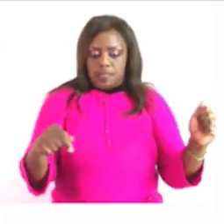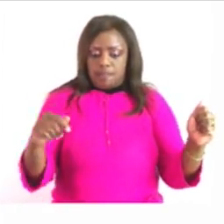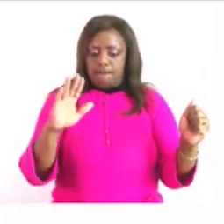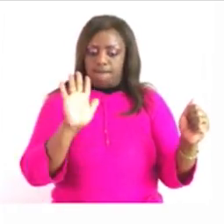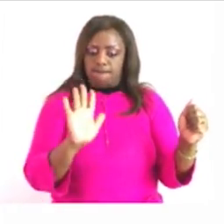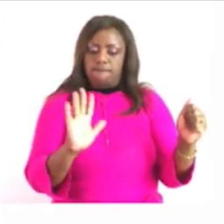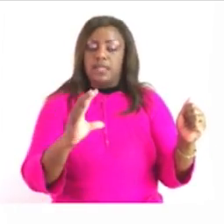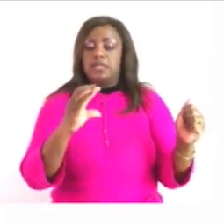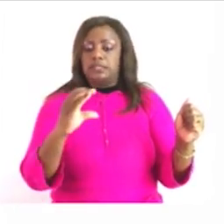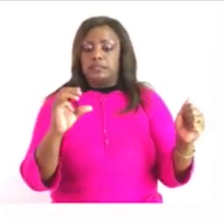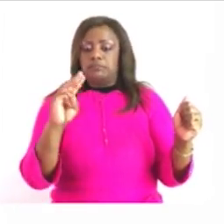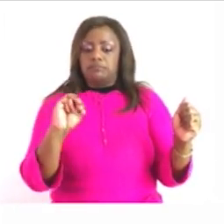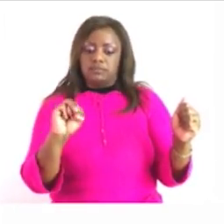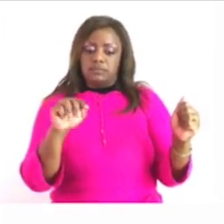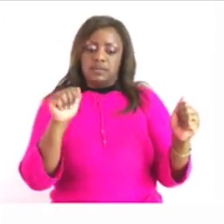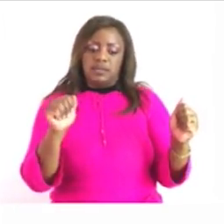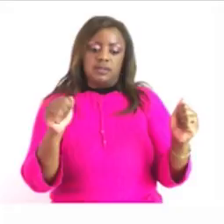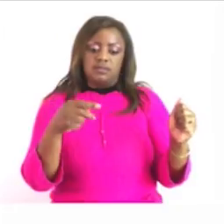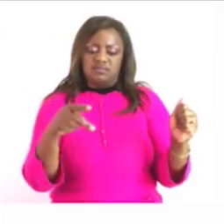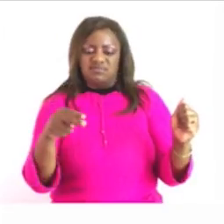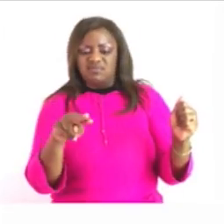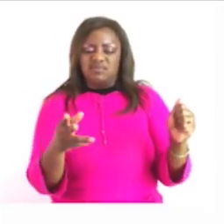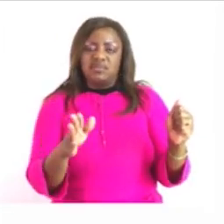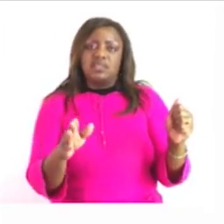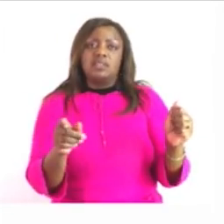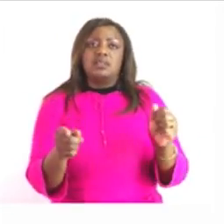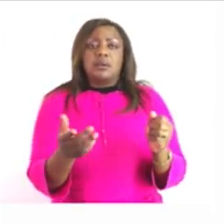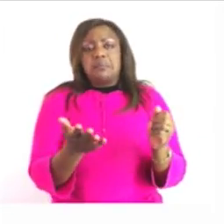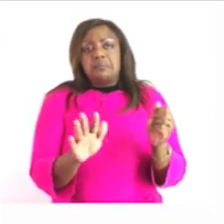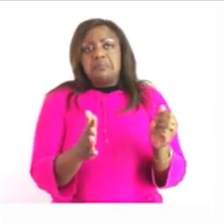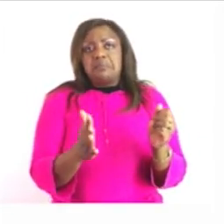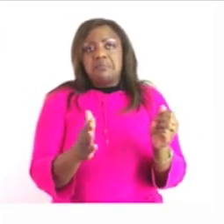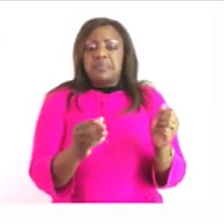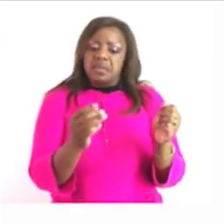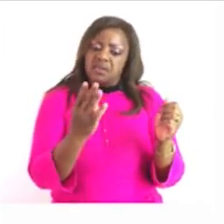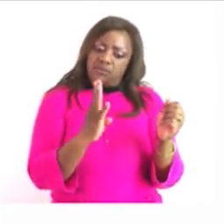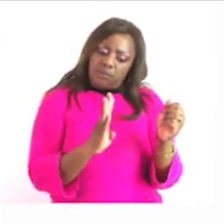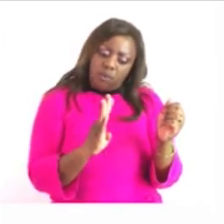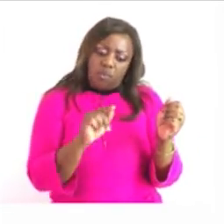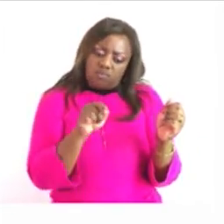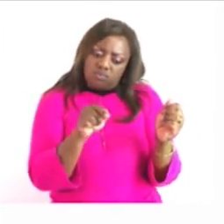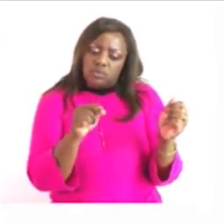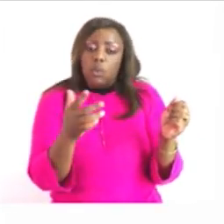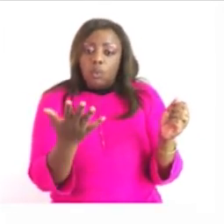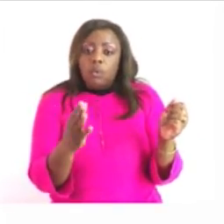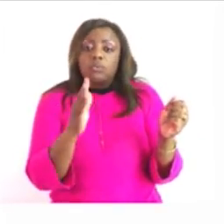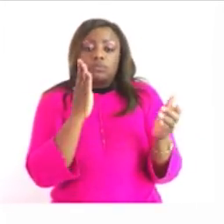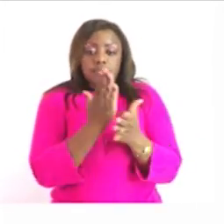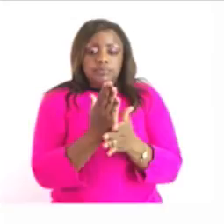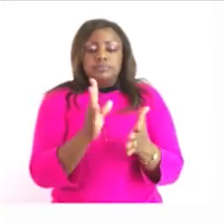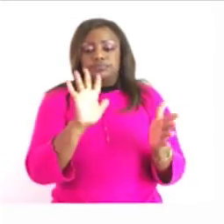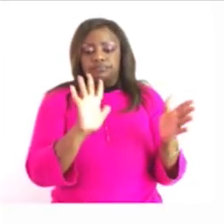approximation so an estimate you must not use the sign